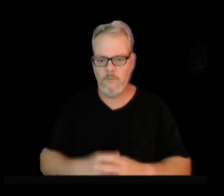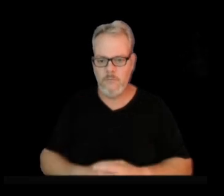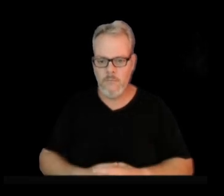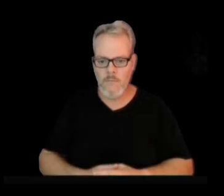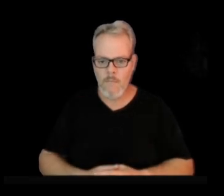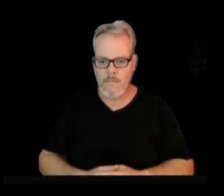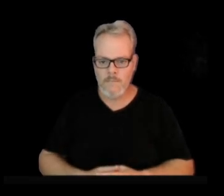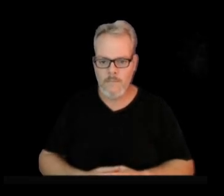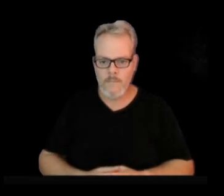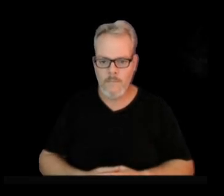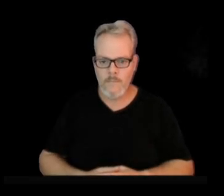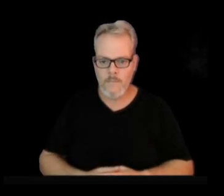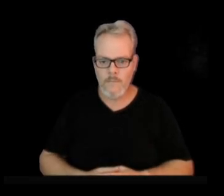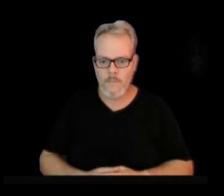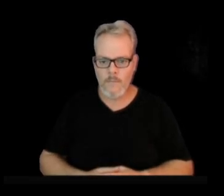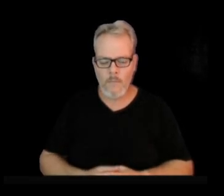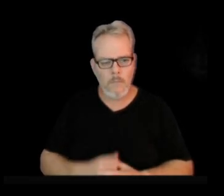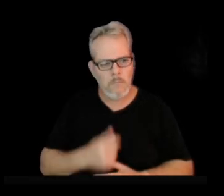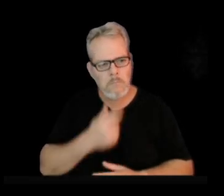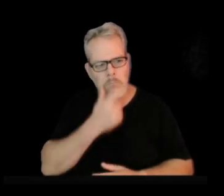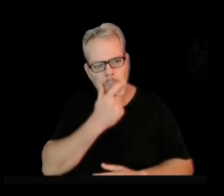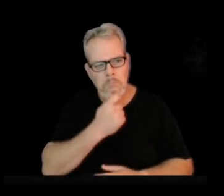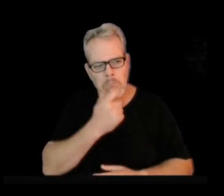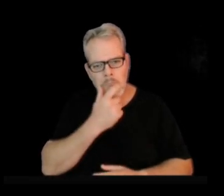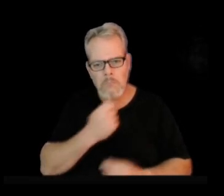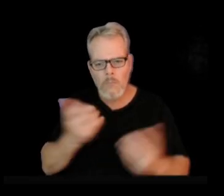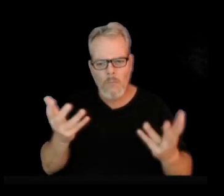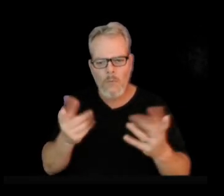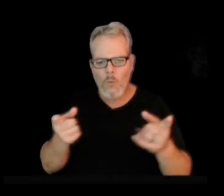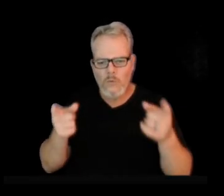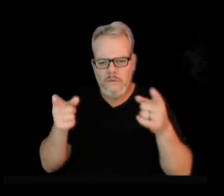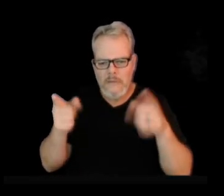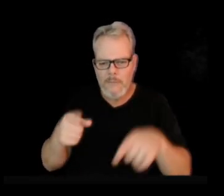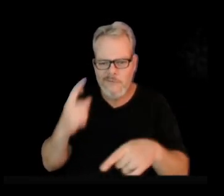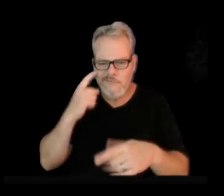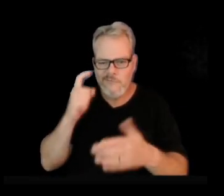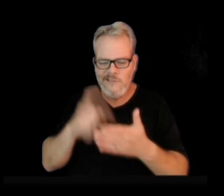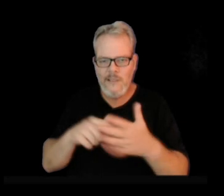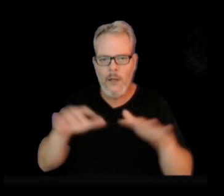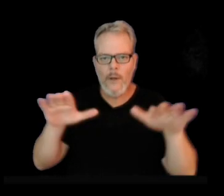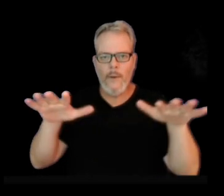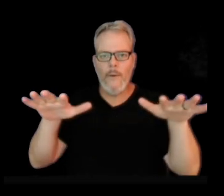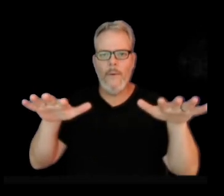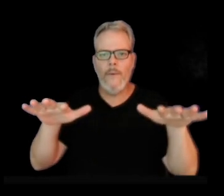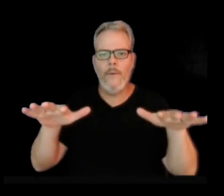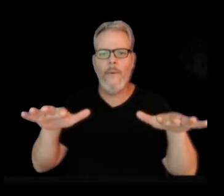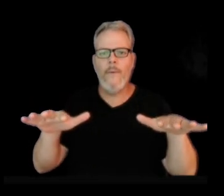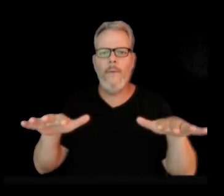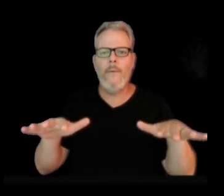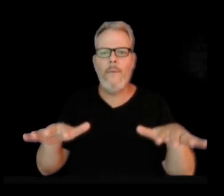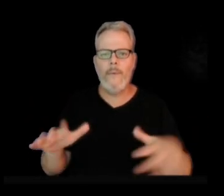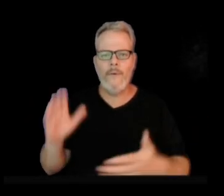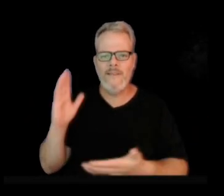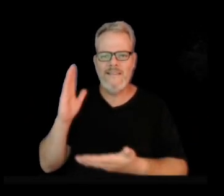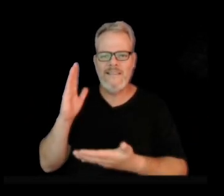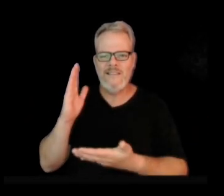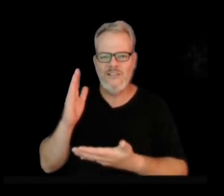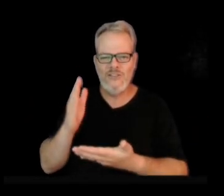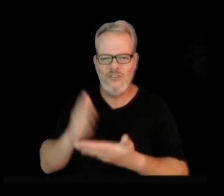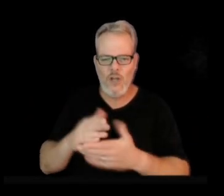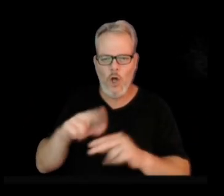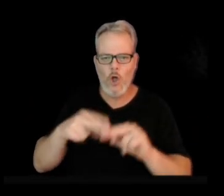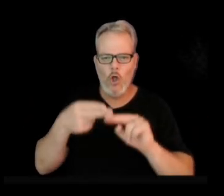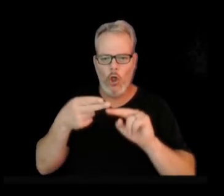perhaps what's happening is we're seeing settling of this magma body no longer being fed from the summit. That part